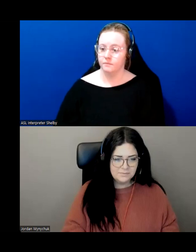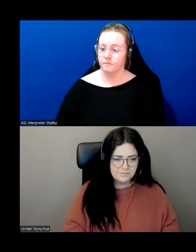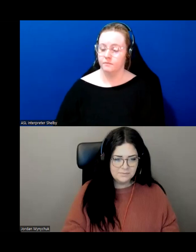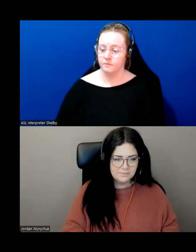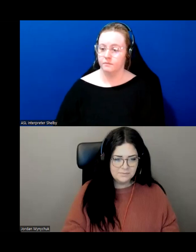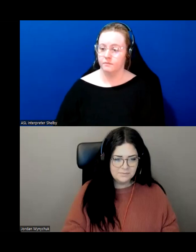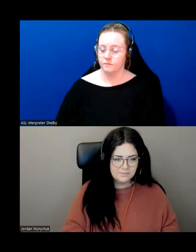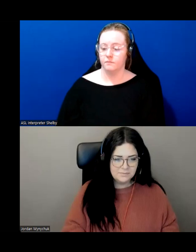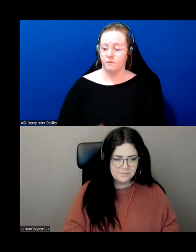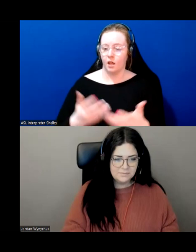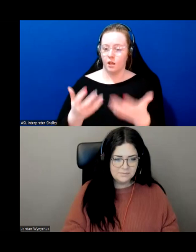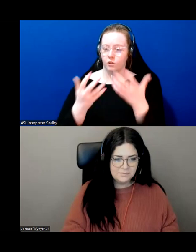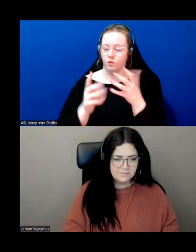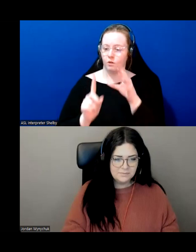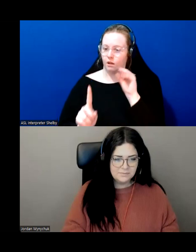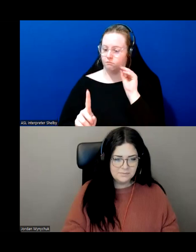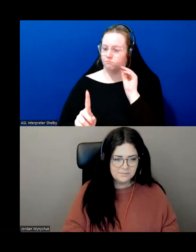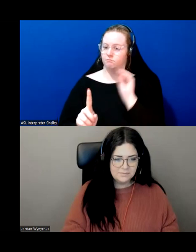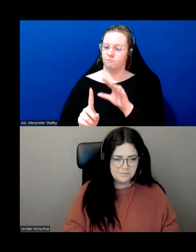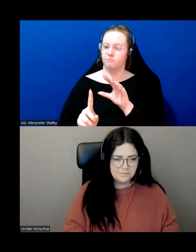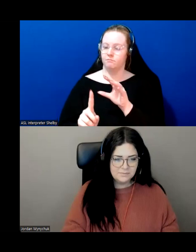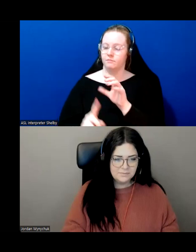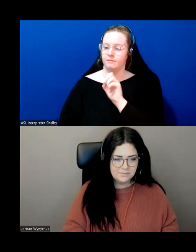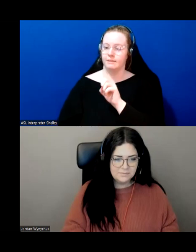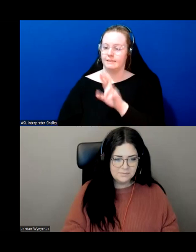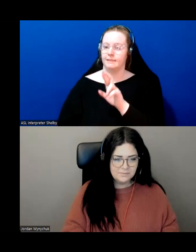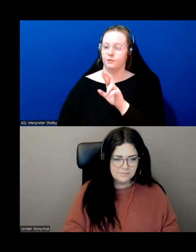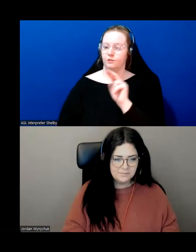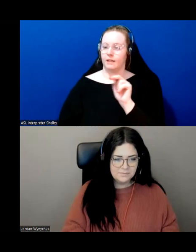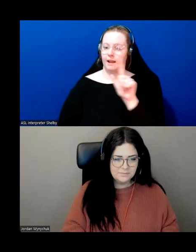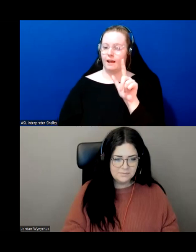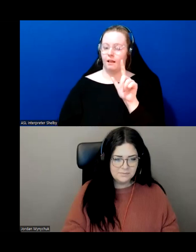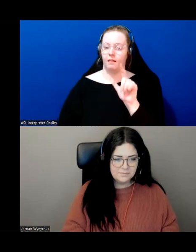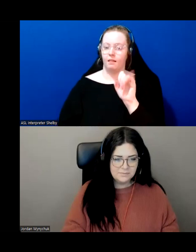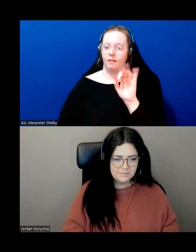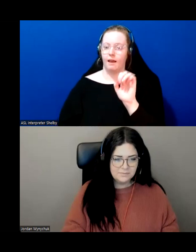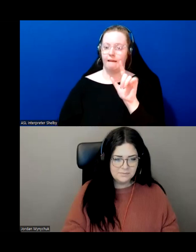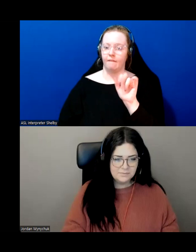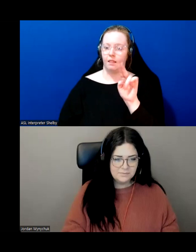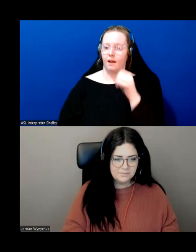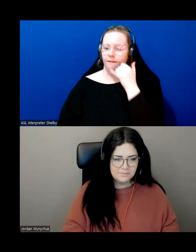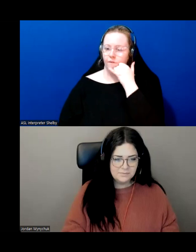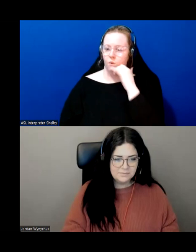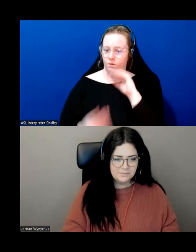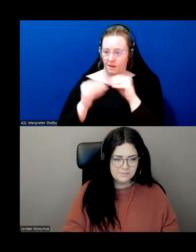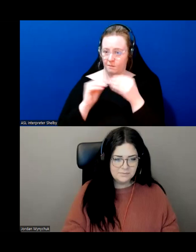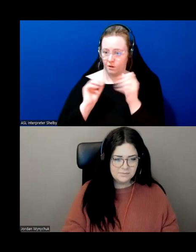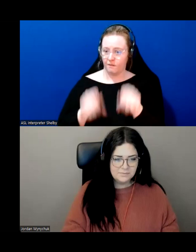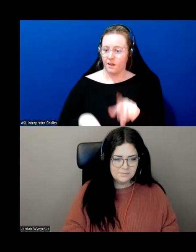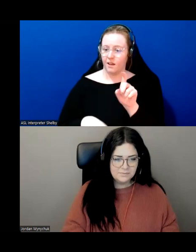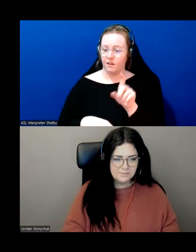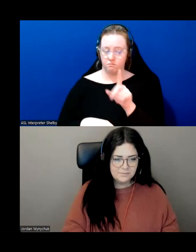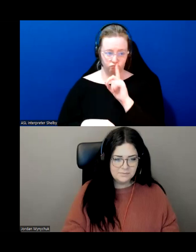uh uh seniors newfoundland uh lifeline number if i could yes absolutely